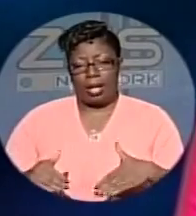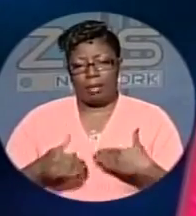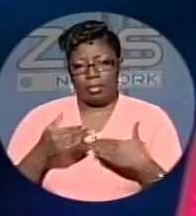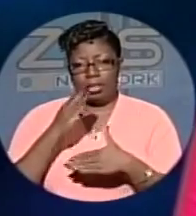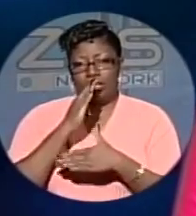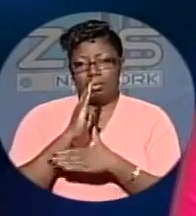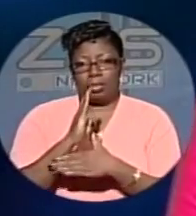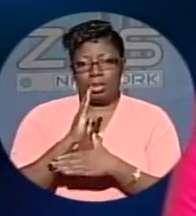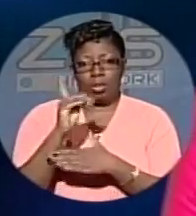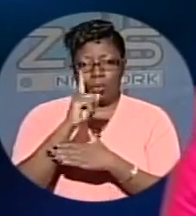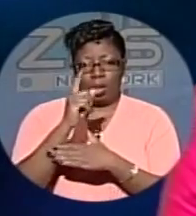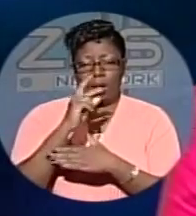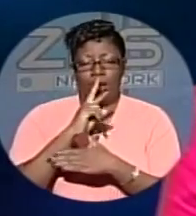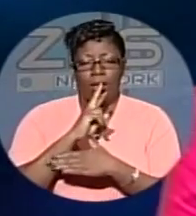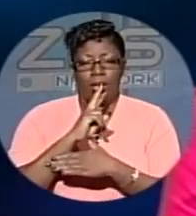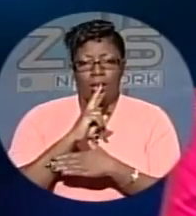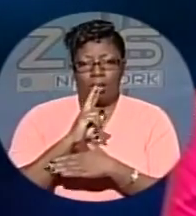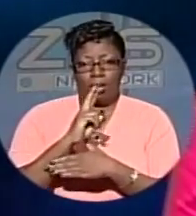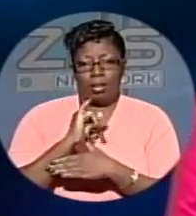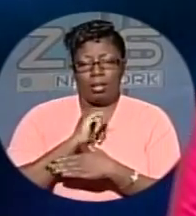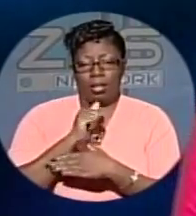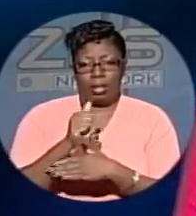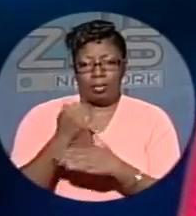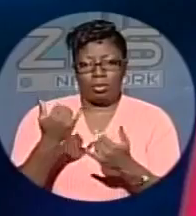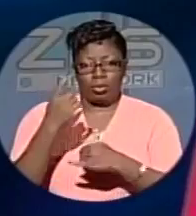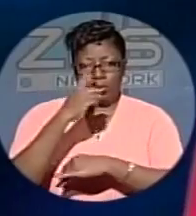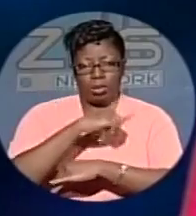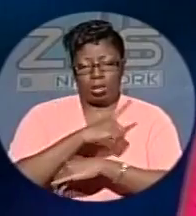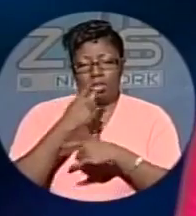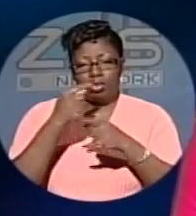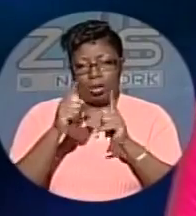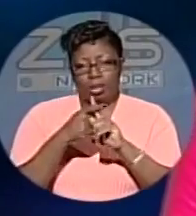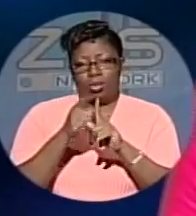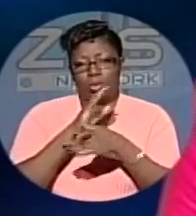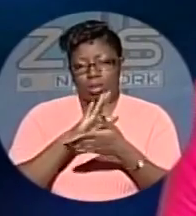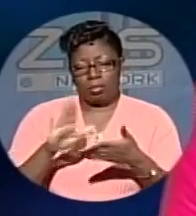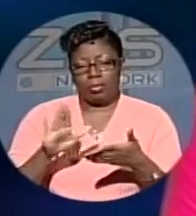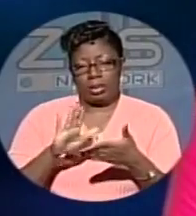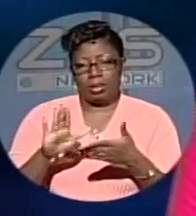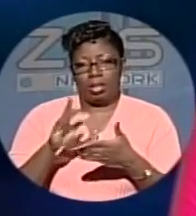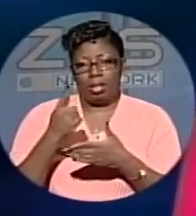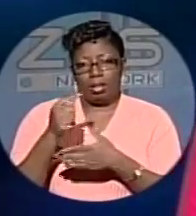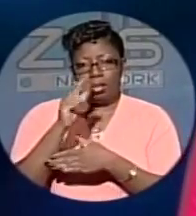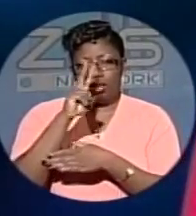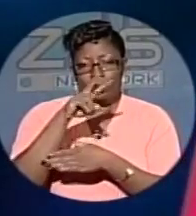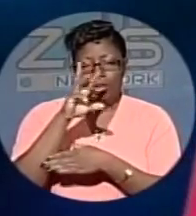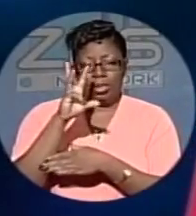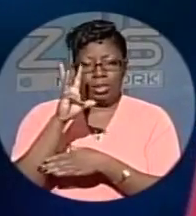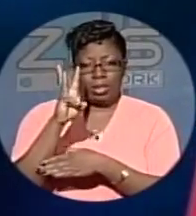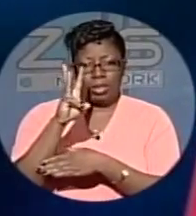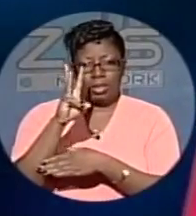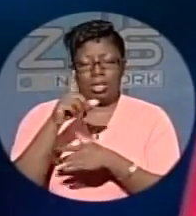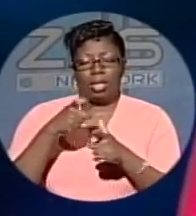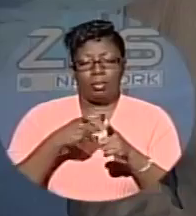where I am today to know that I can at least try and complete a 26.2-mile marathon.